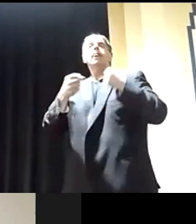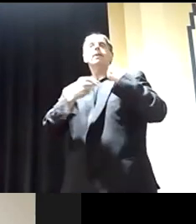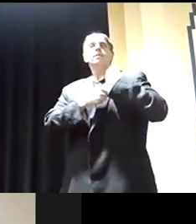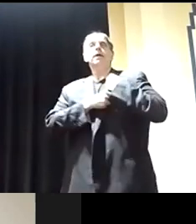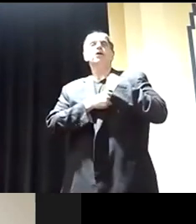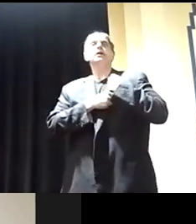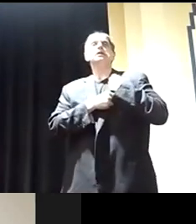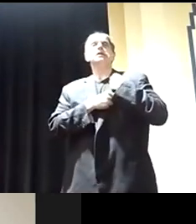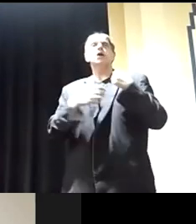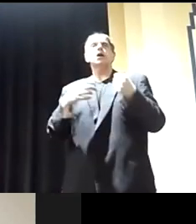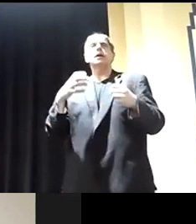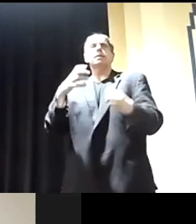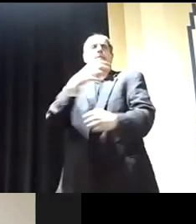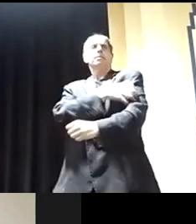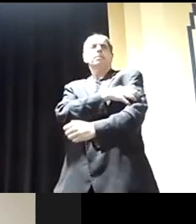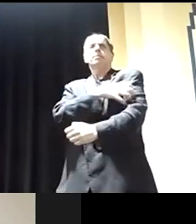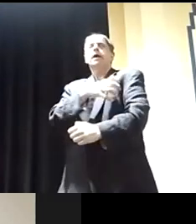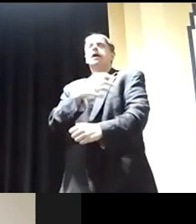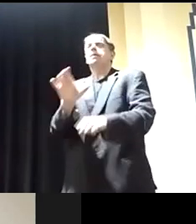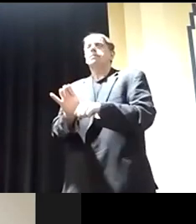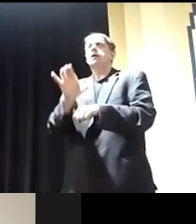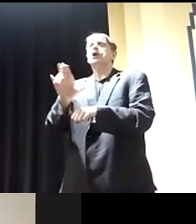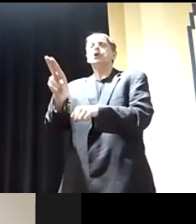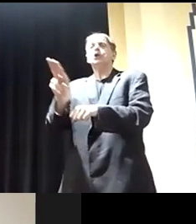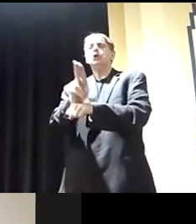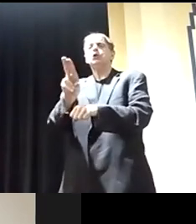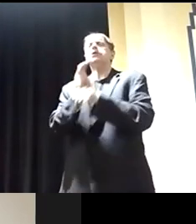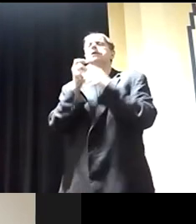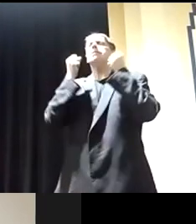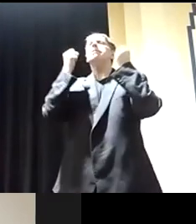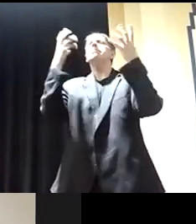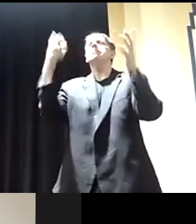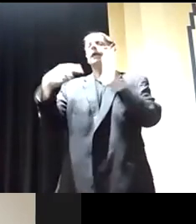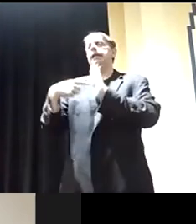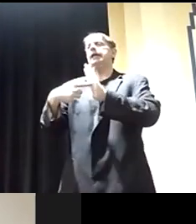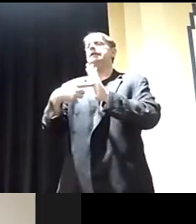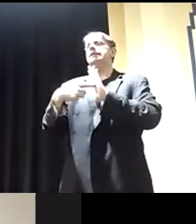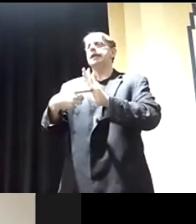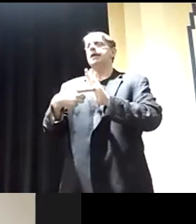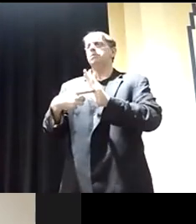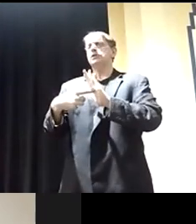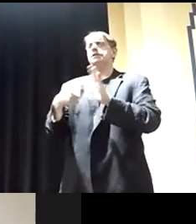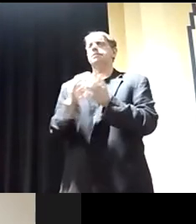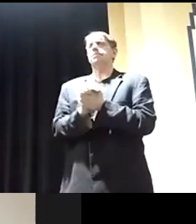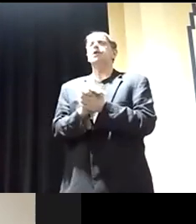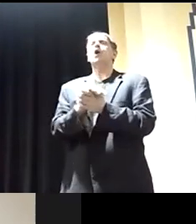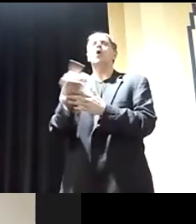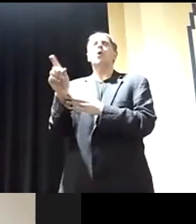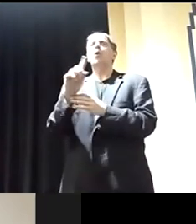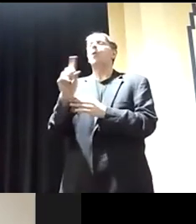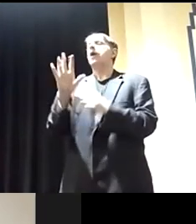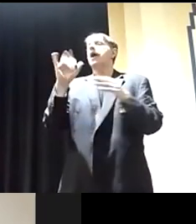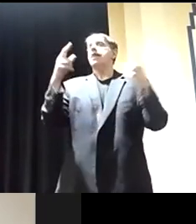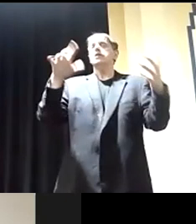military might is used. And there are multiple examples of where this has gone